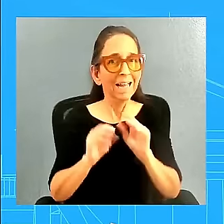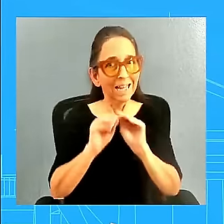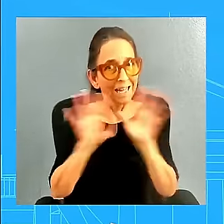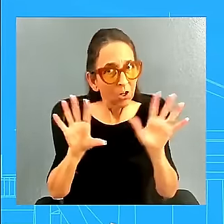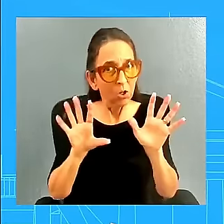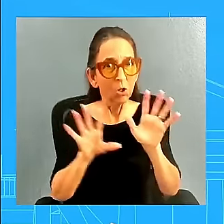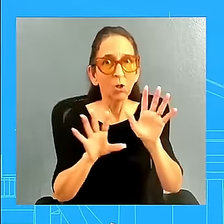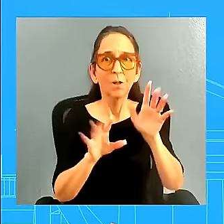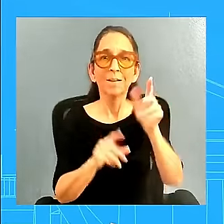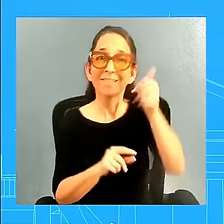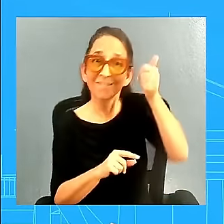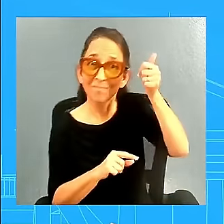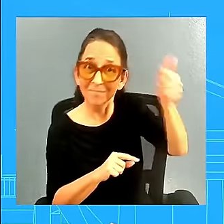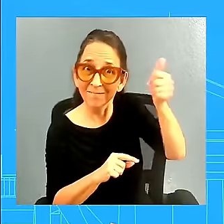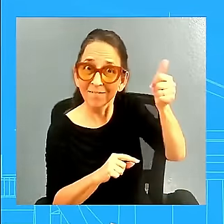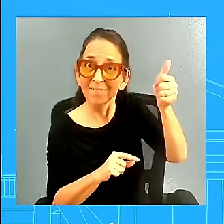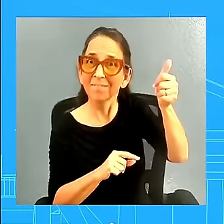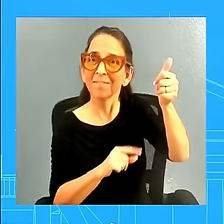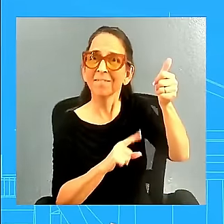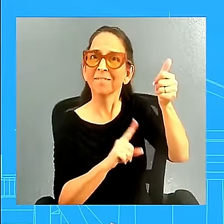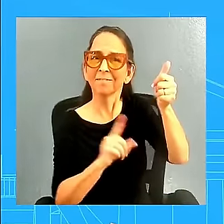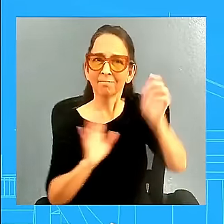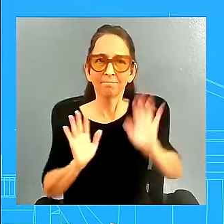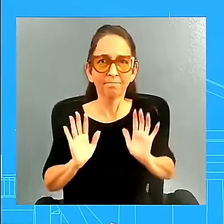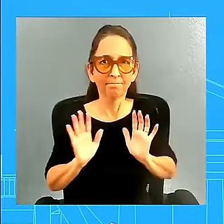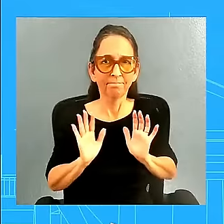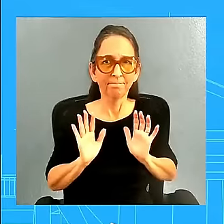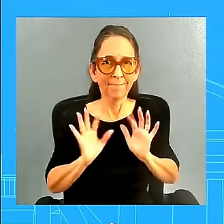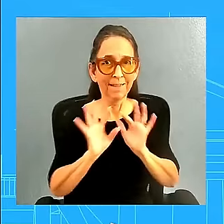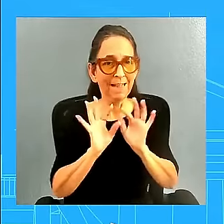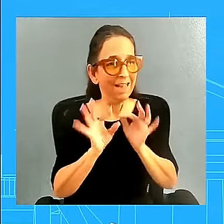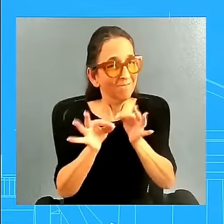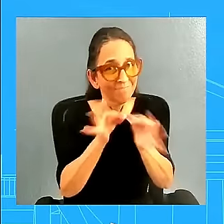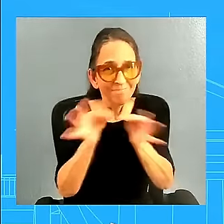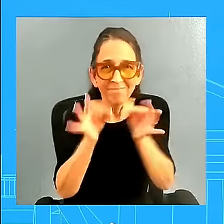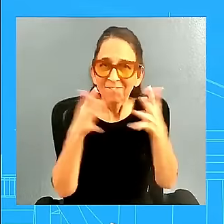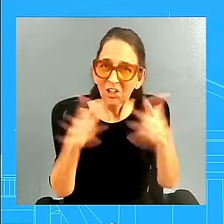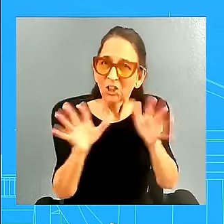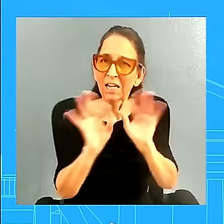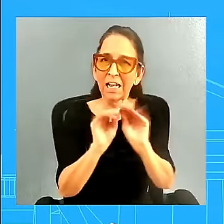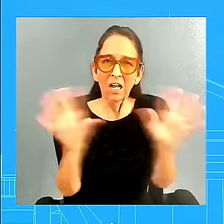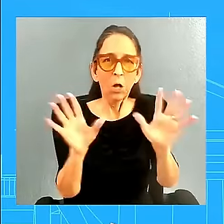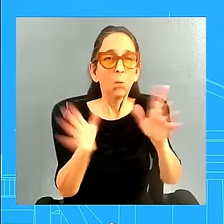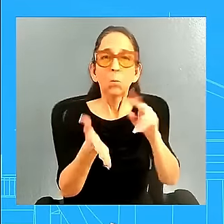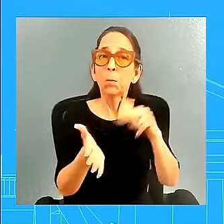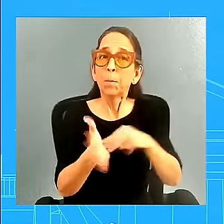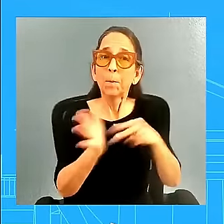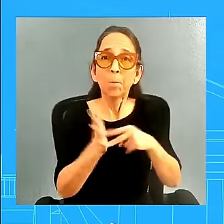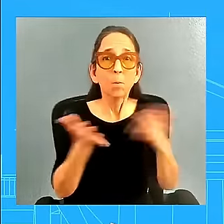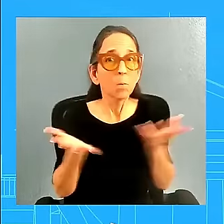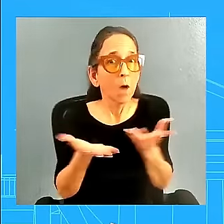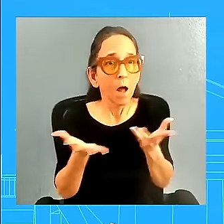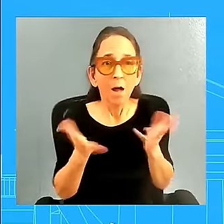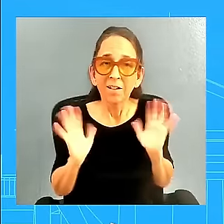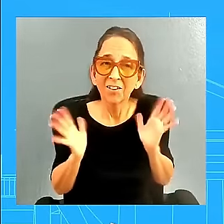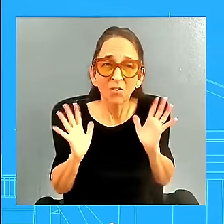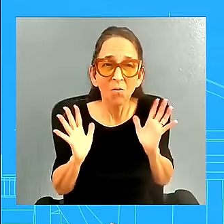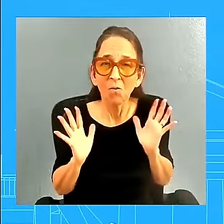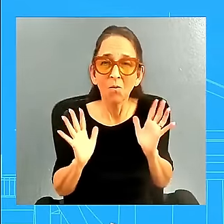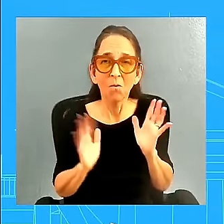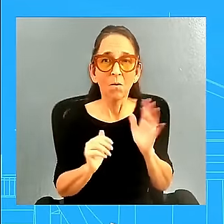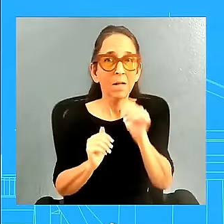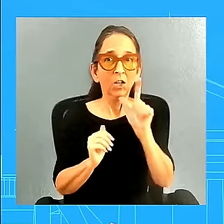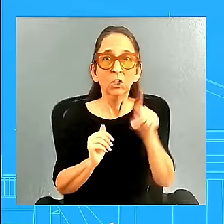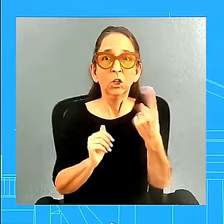sure that things were put into context. wanted to make sure that it, while we are, you know, well, not just New Hampshire, uh, folks that were